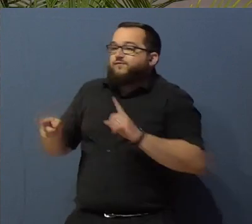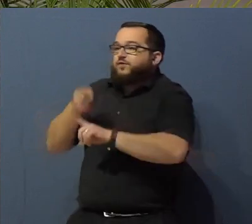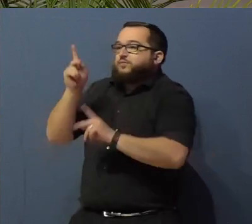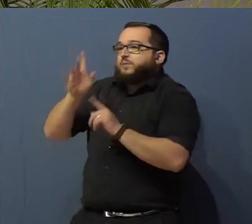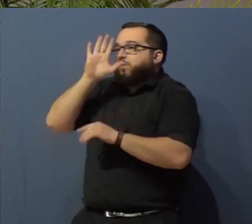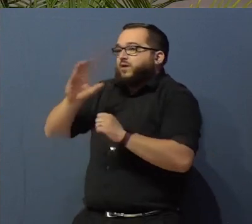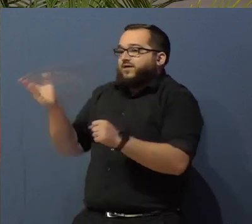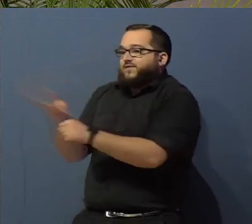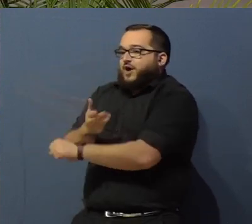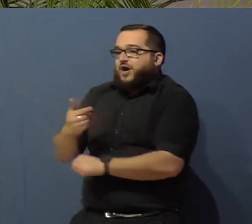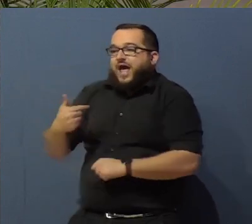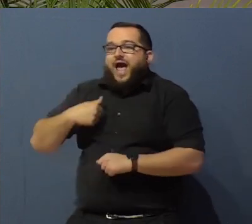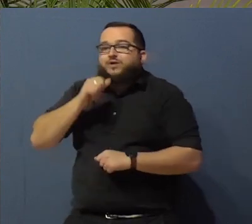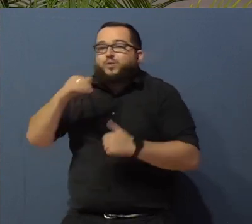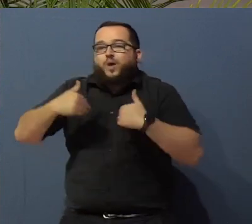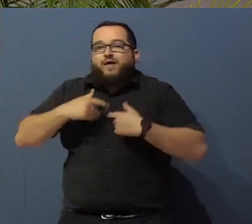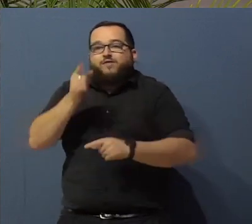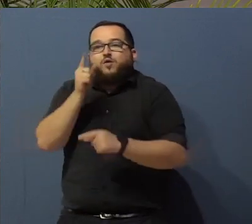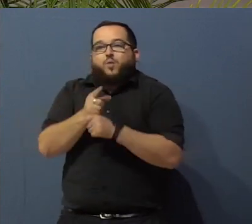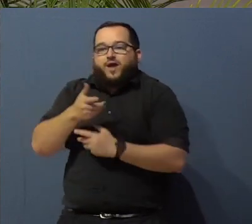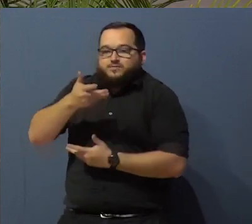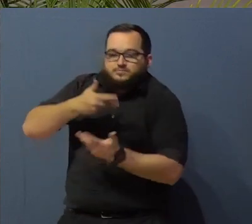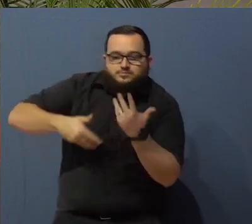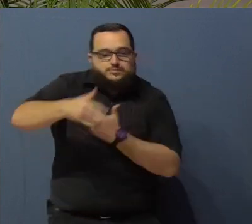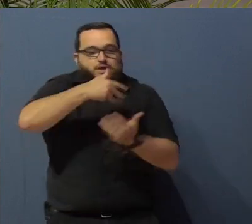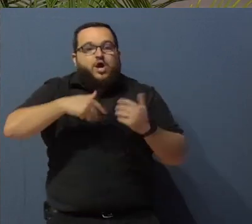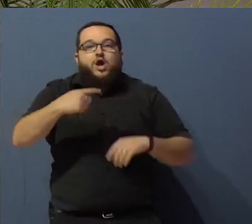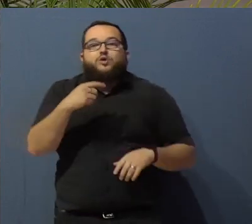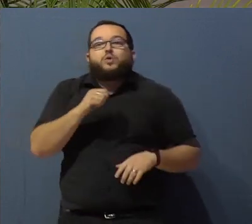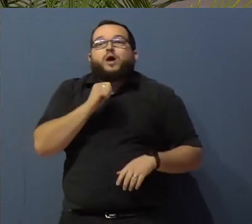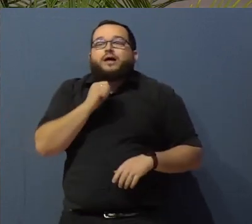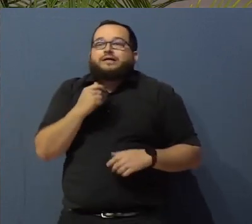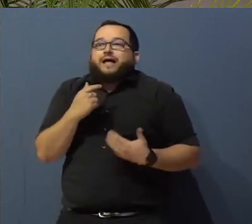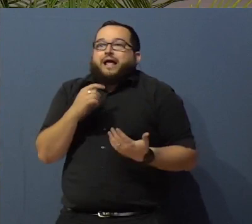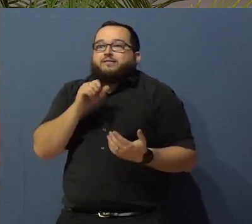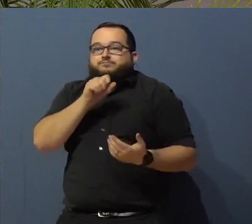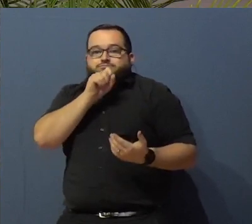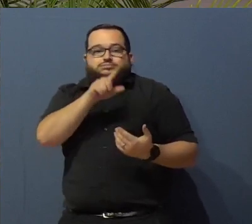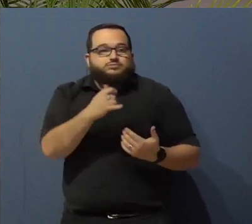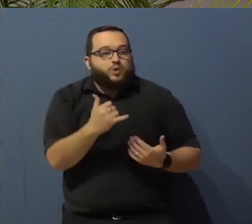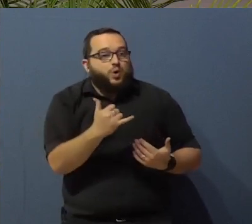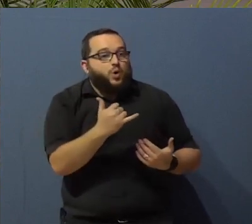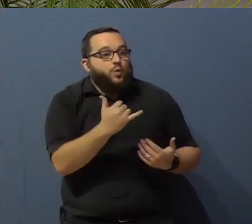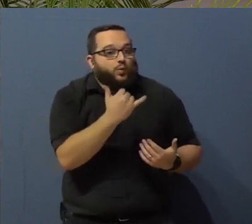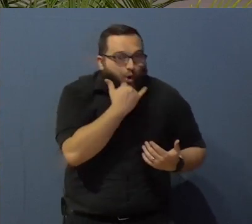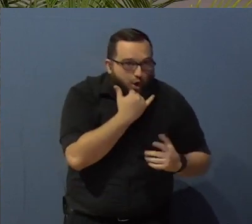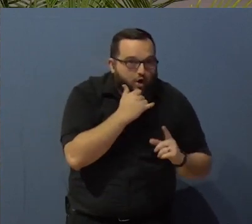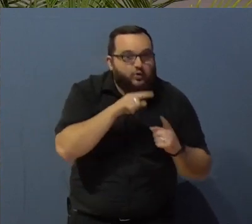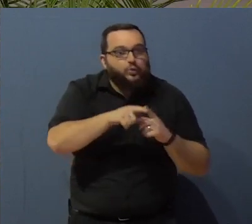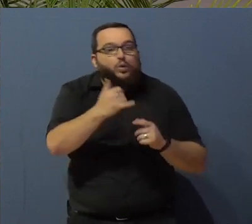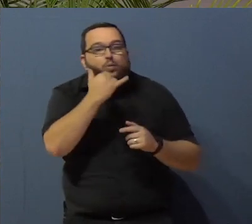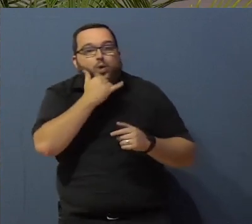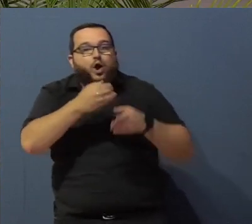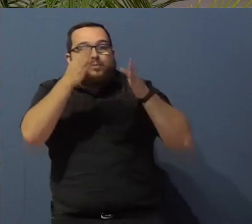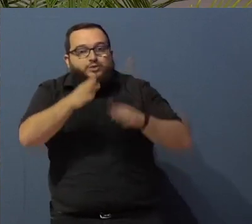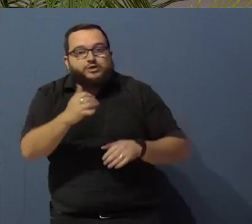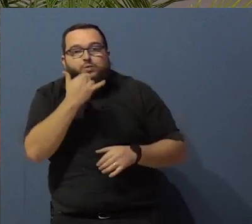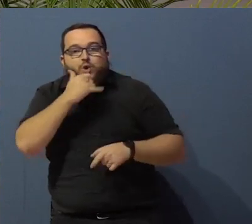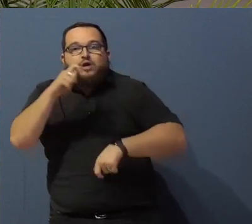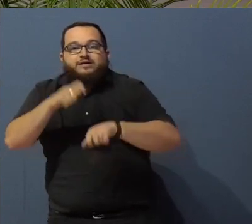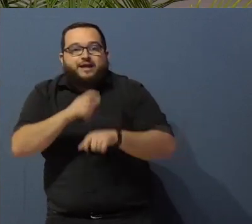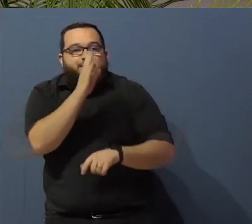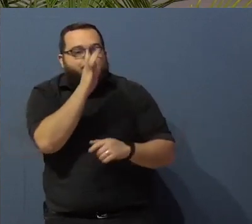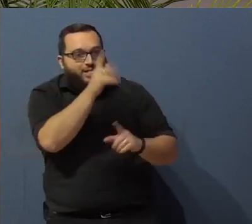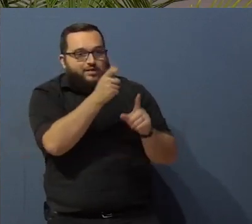lack the social graces to not say the wrong thing to the wrong person at the wrong time.